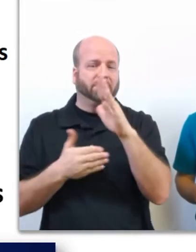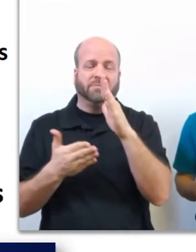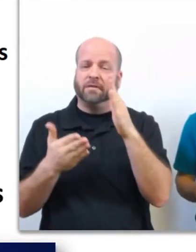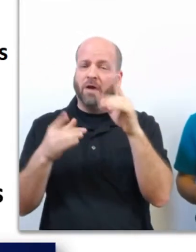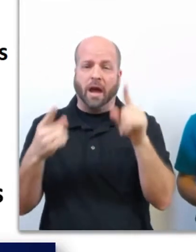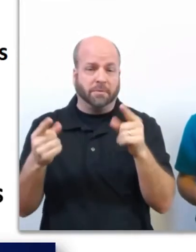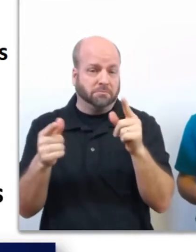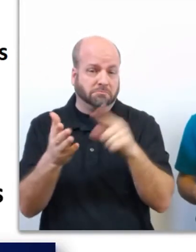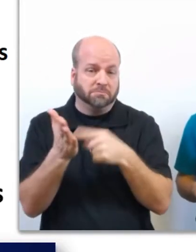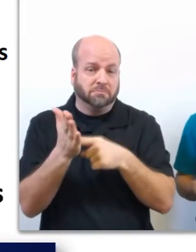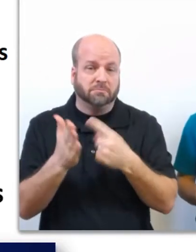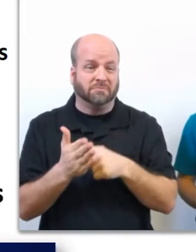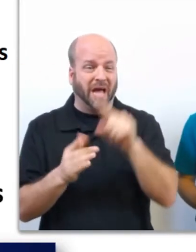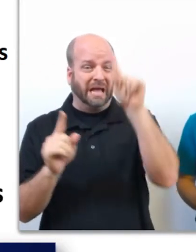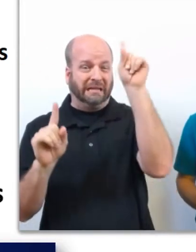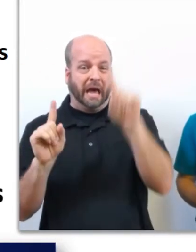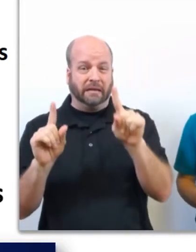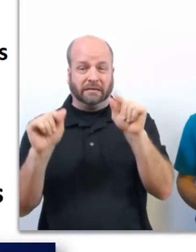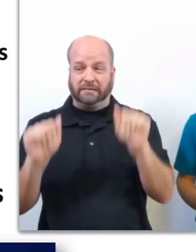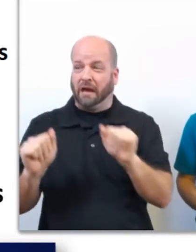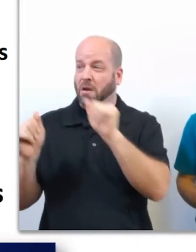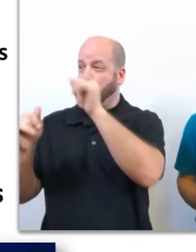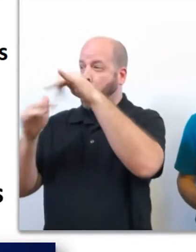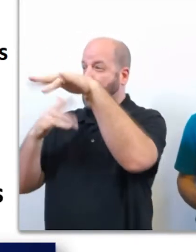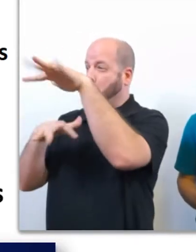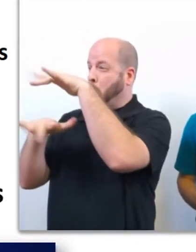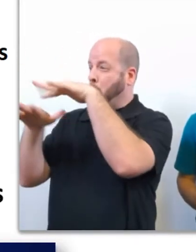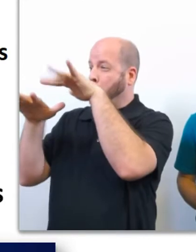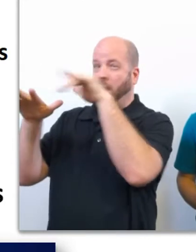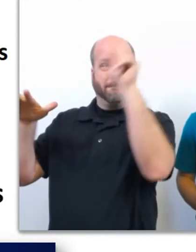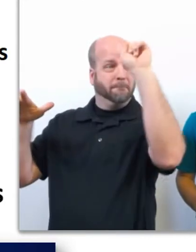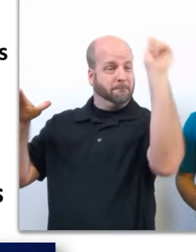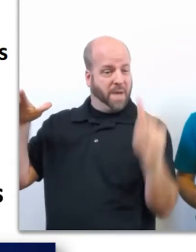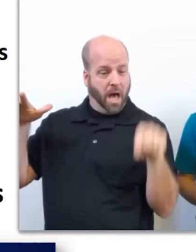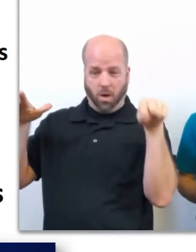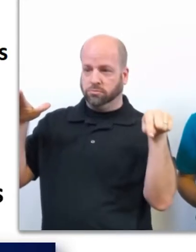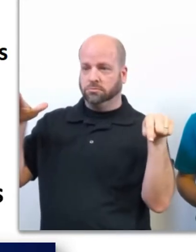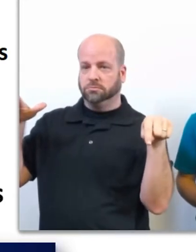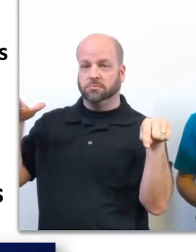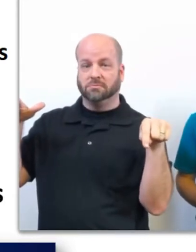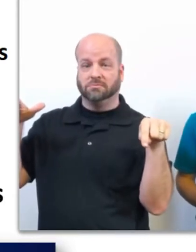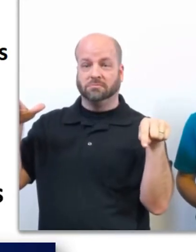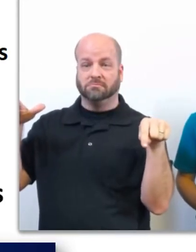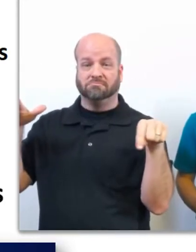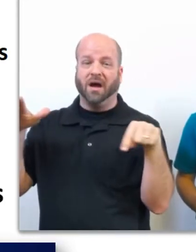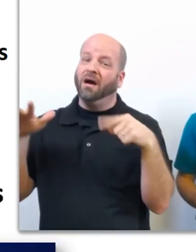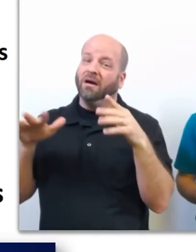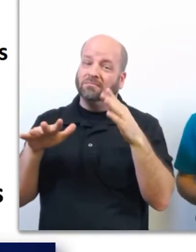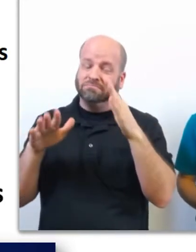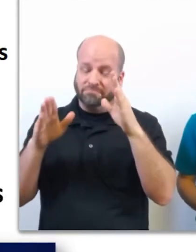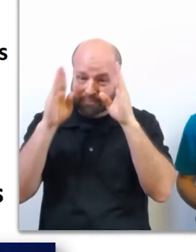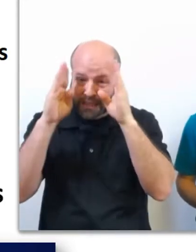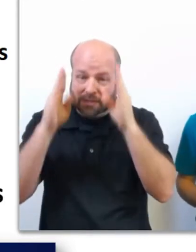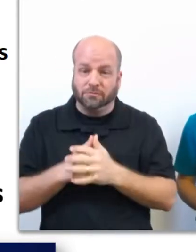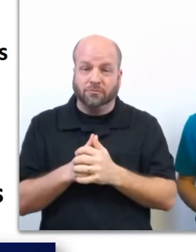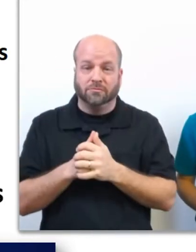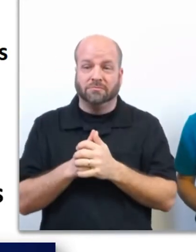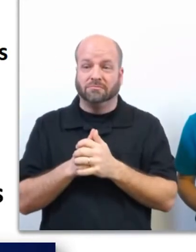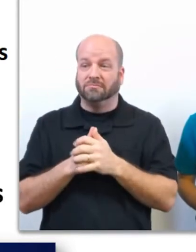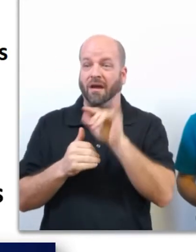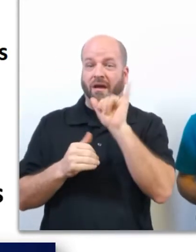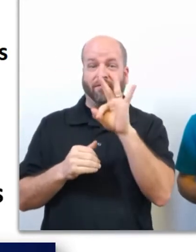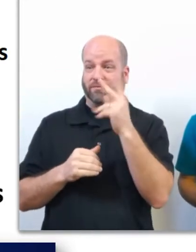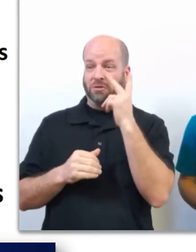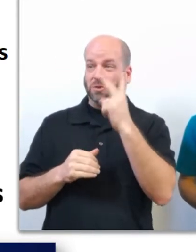Lightning can strike as far as 10 miles away from a storm. Heed nature's warning. Shelter indoors immediately